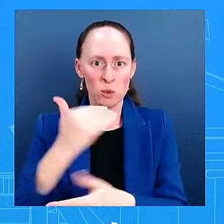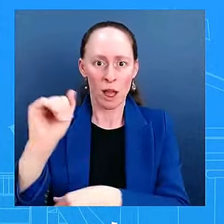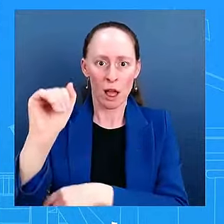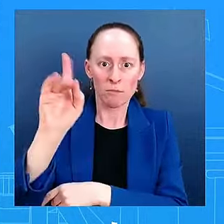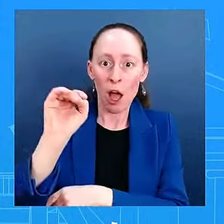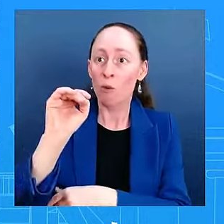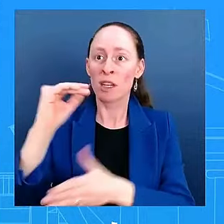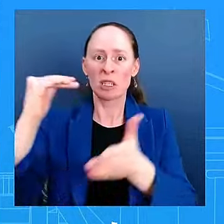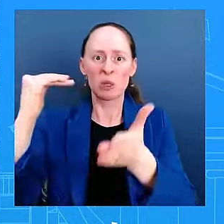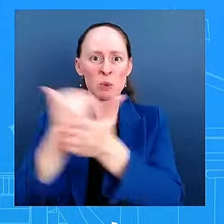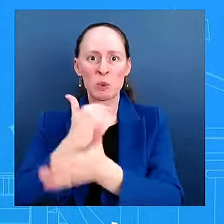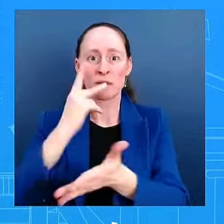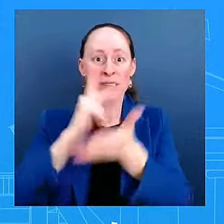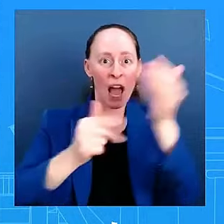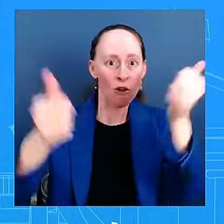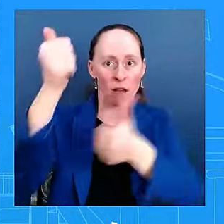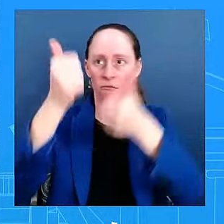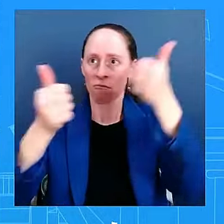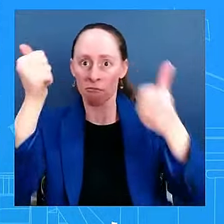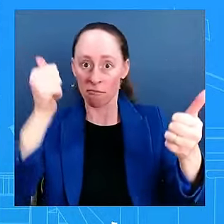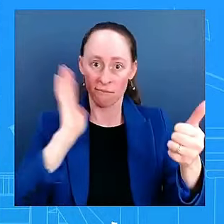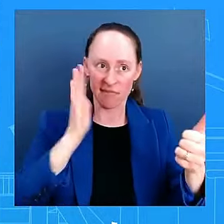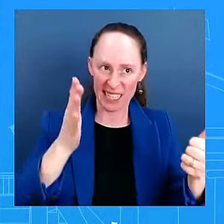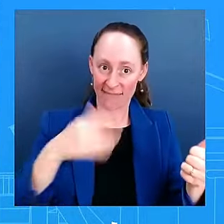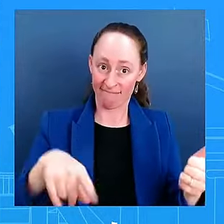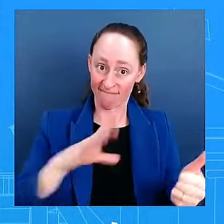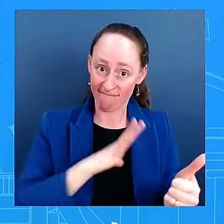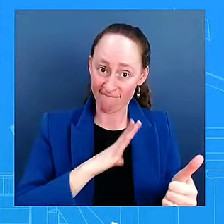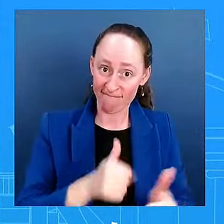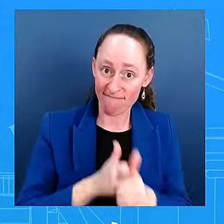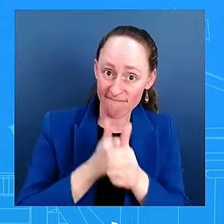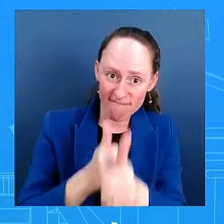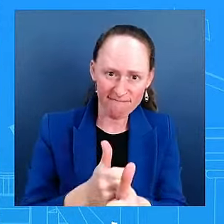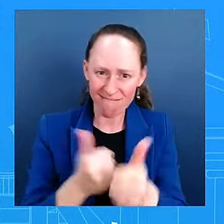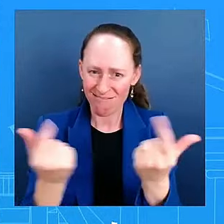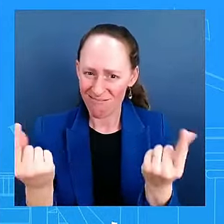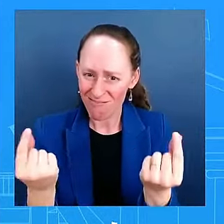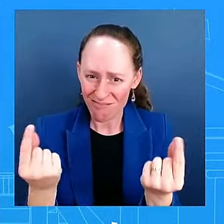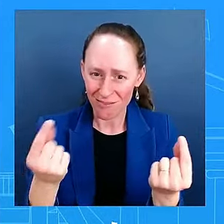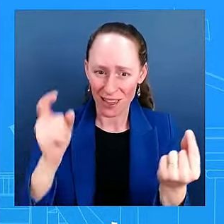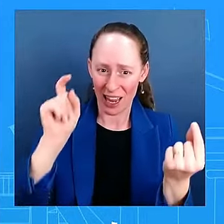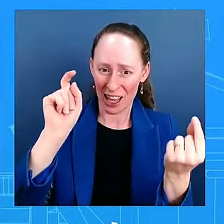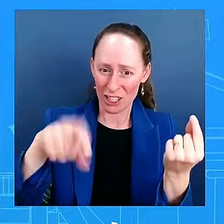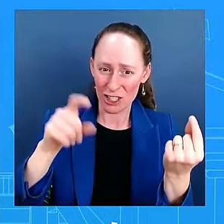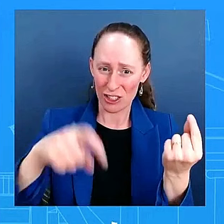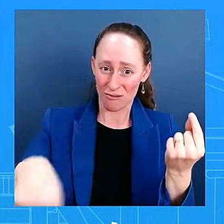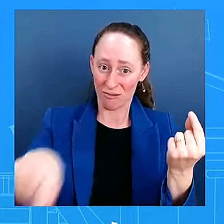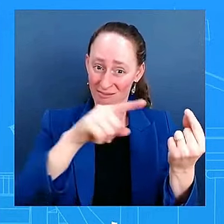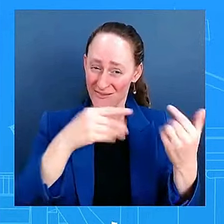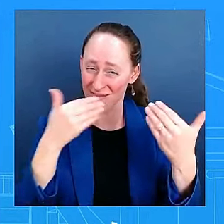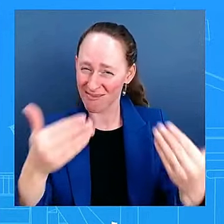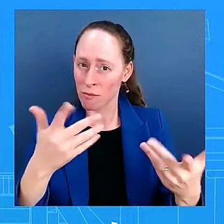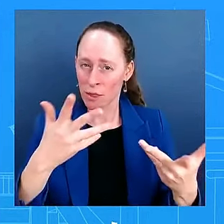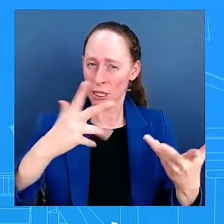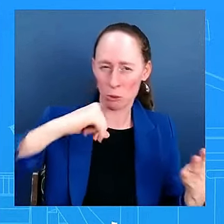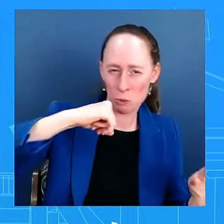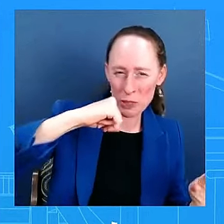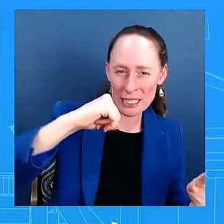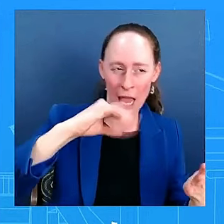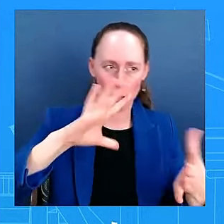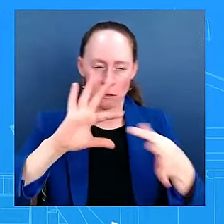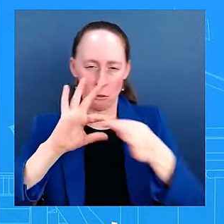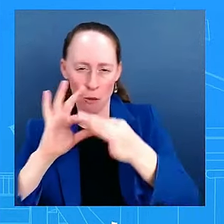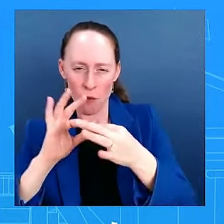cooperative? Not slow things down. absolutely. Yeah. We're saying that we want a good, a peaceful